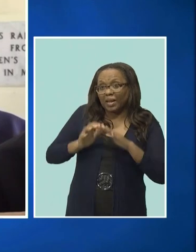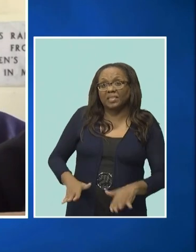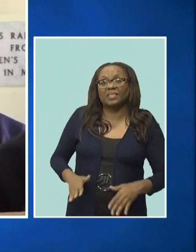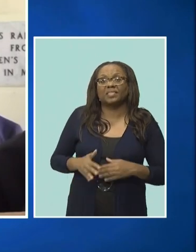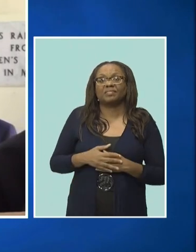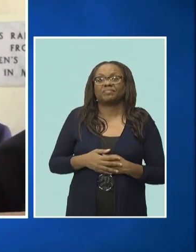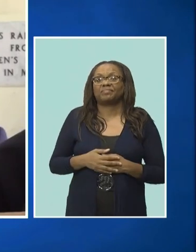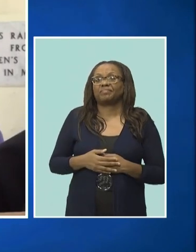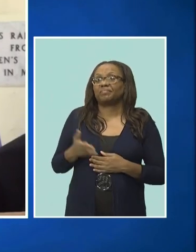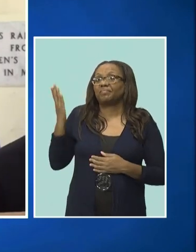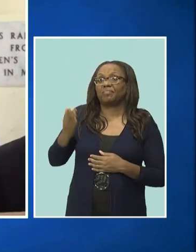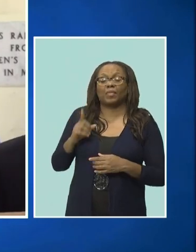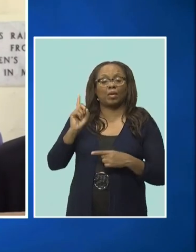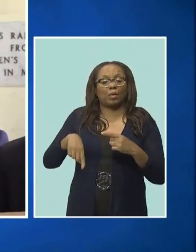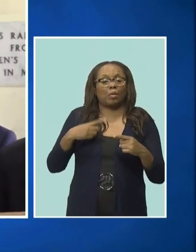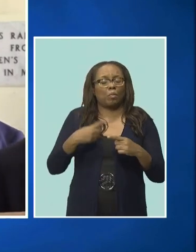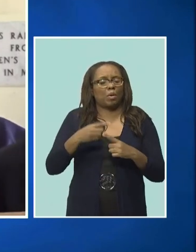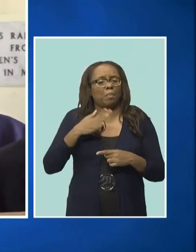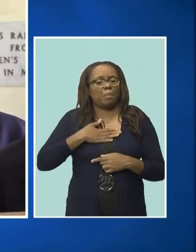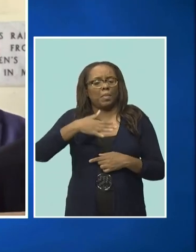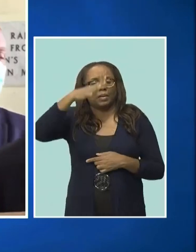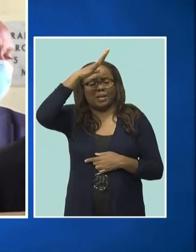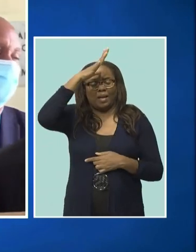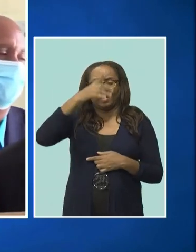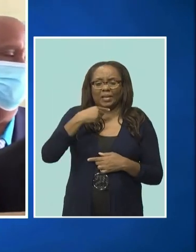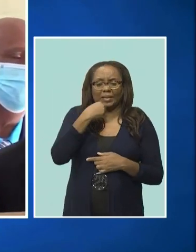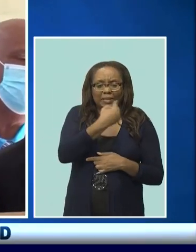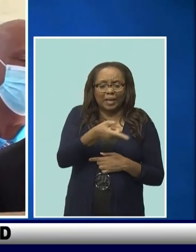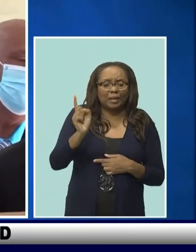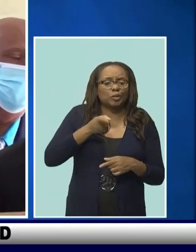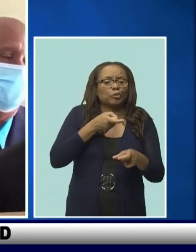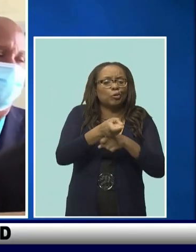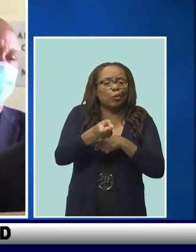jokes, write a song or a prose,